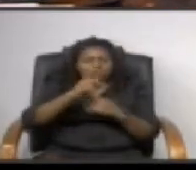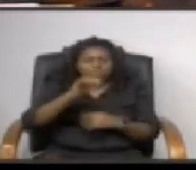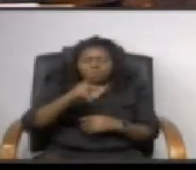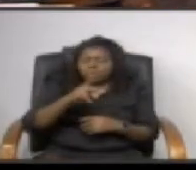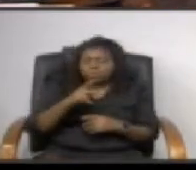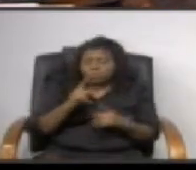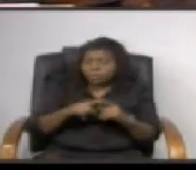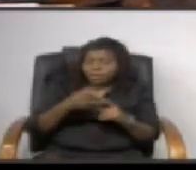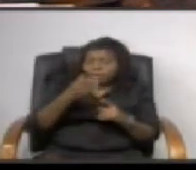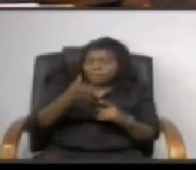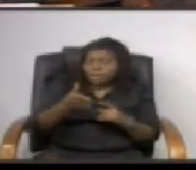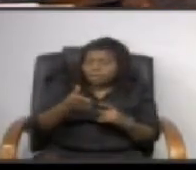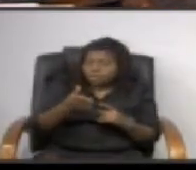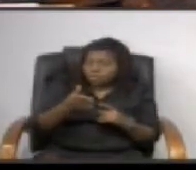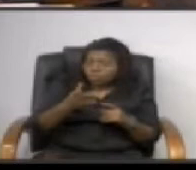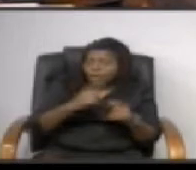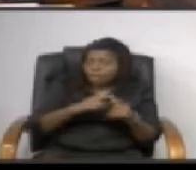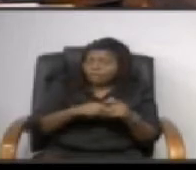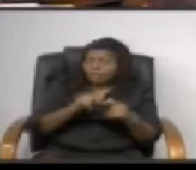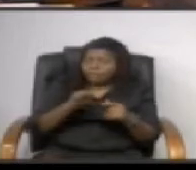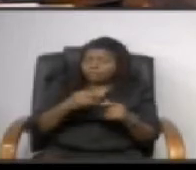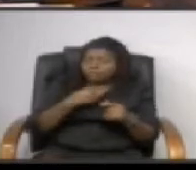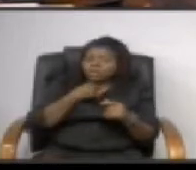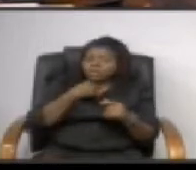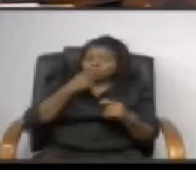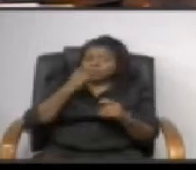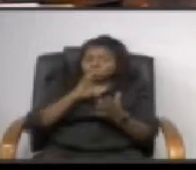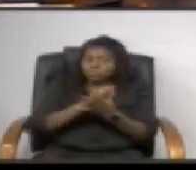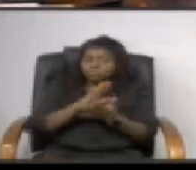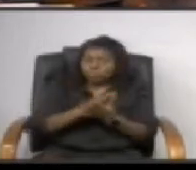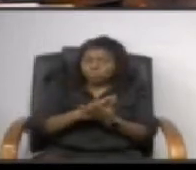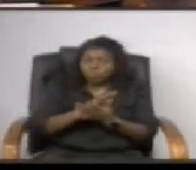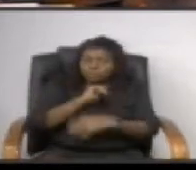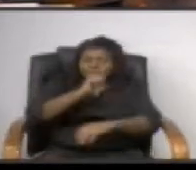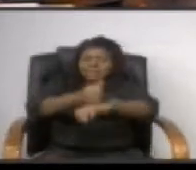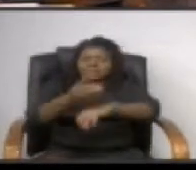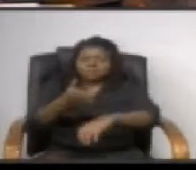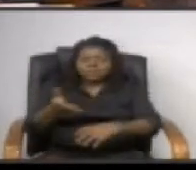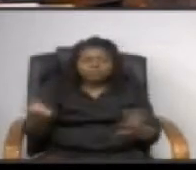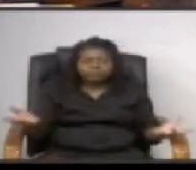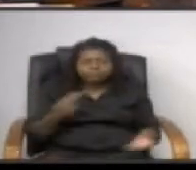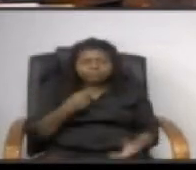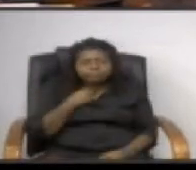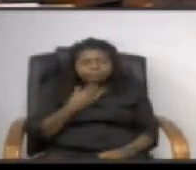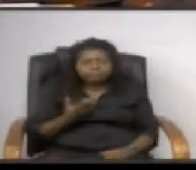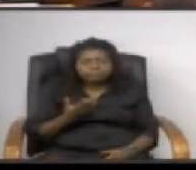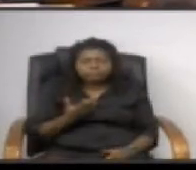put them there and if the school does go there then you're stuck mr hurling